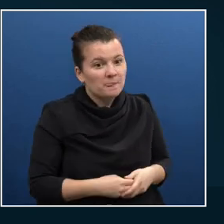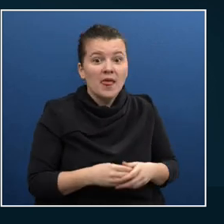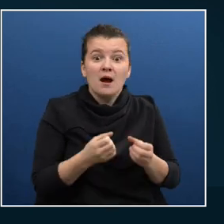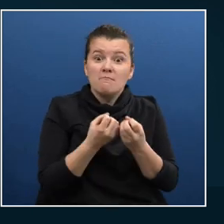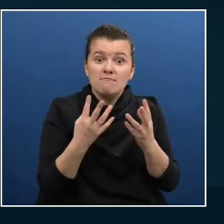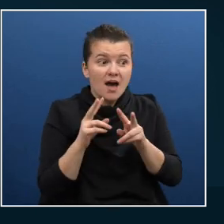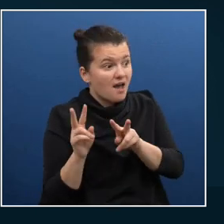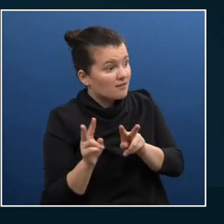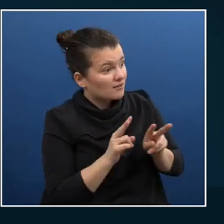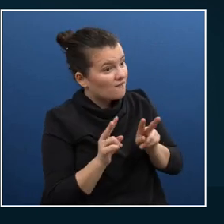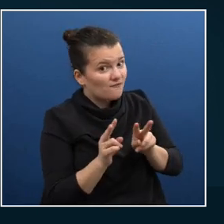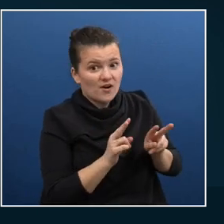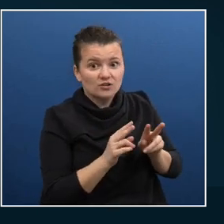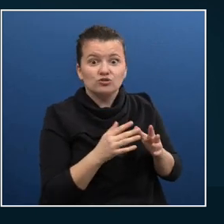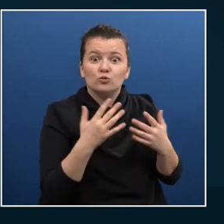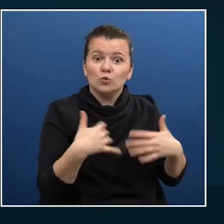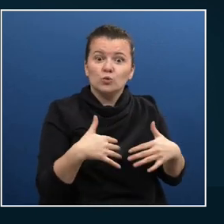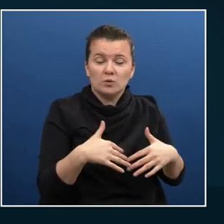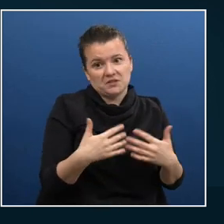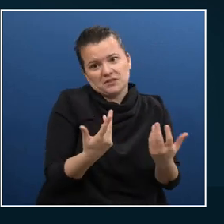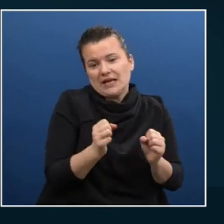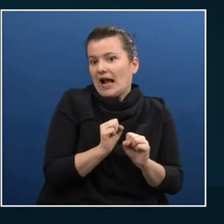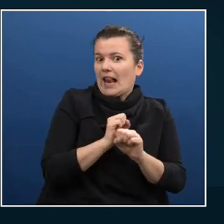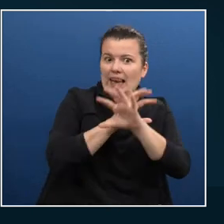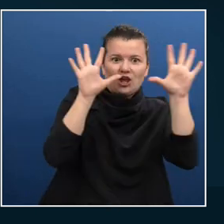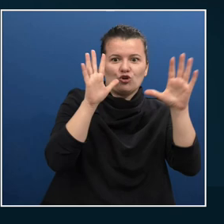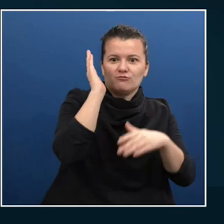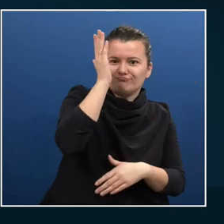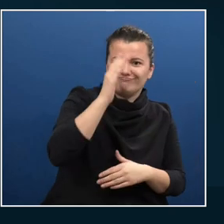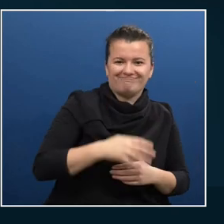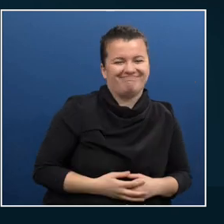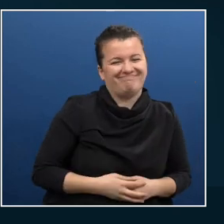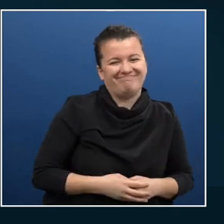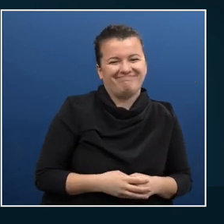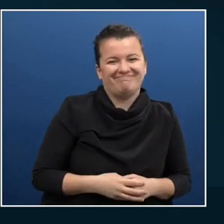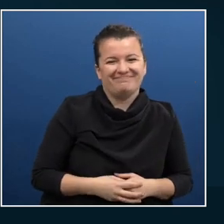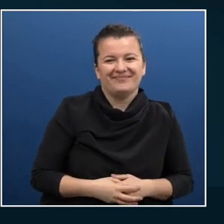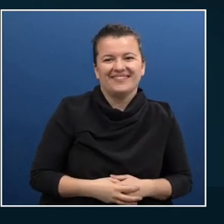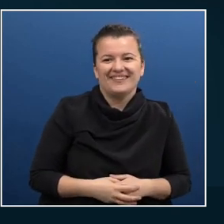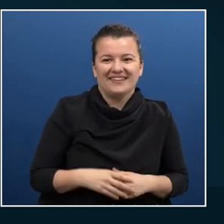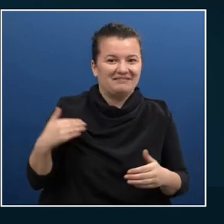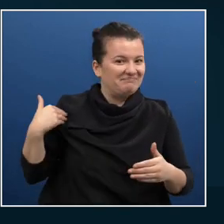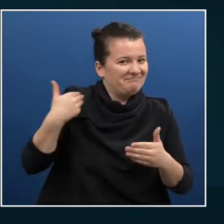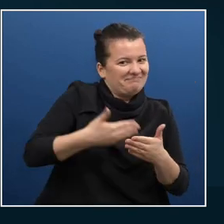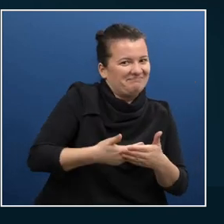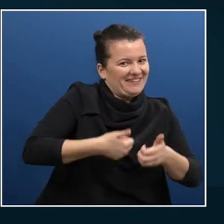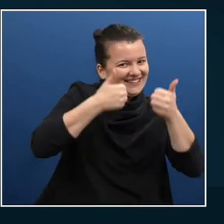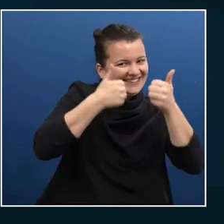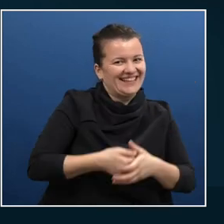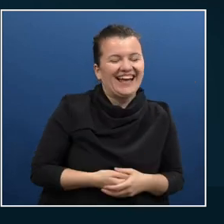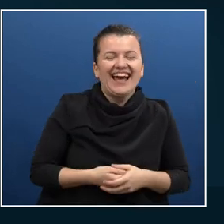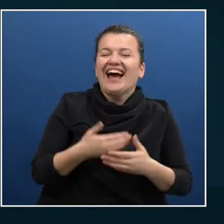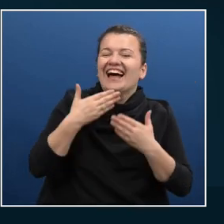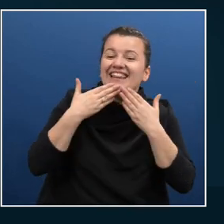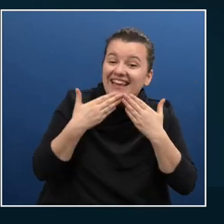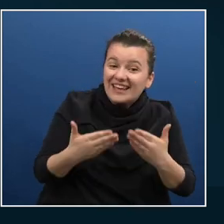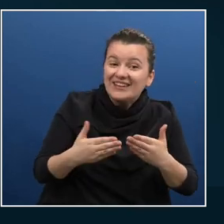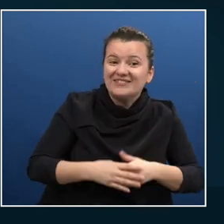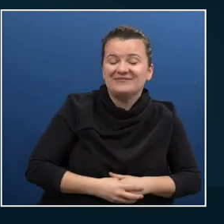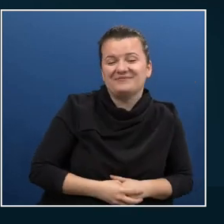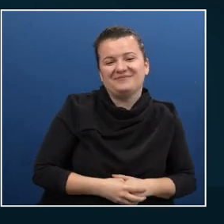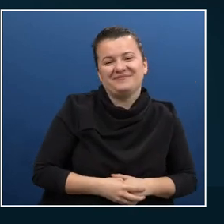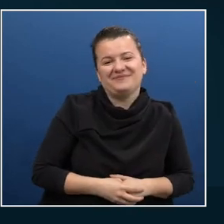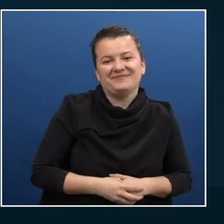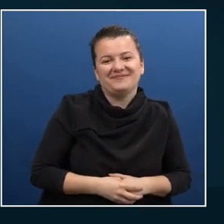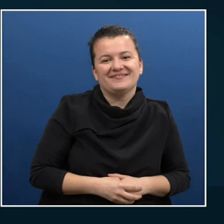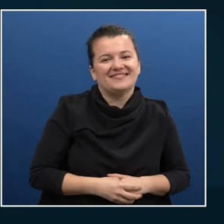just was a very clear presentation with the best advice ever. So, thank you so much. Thank